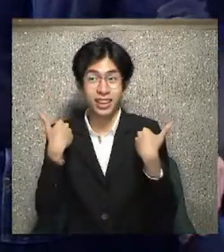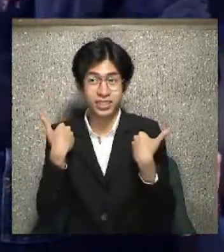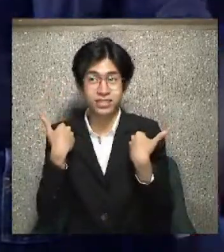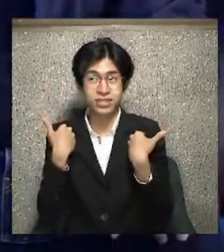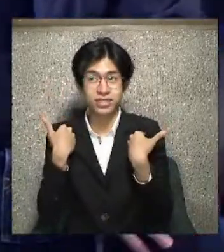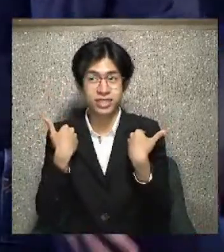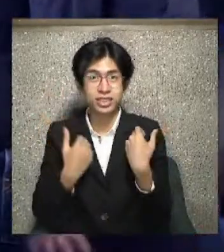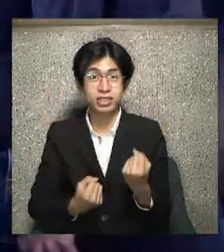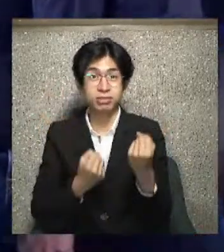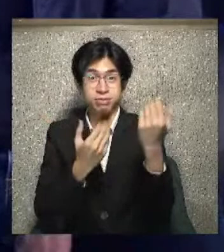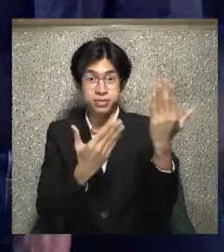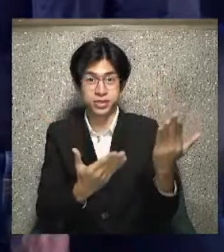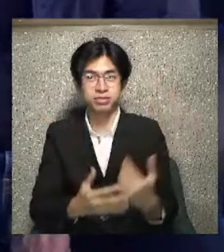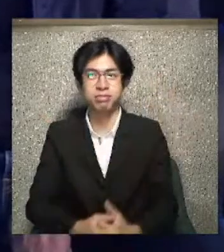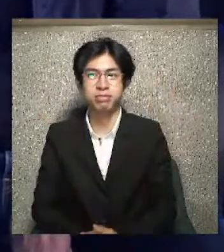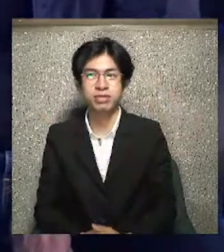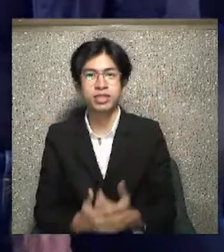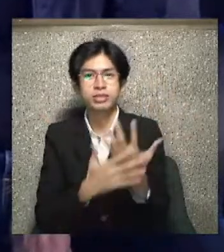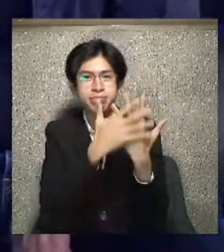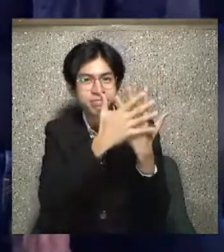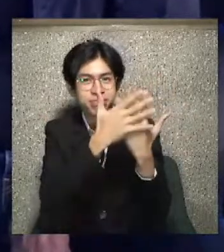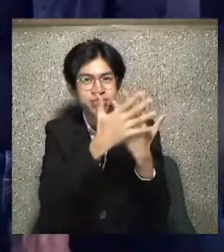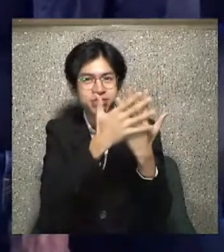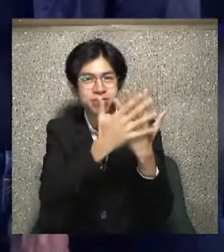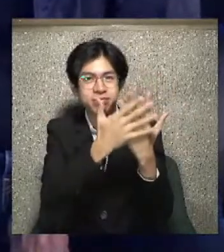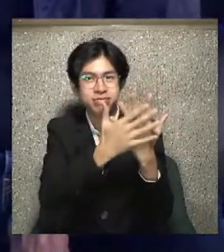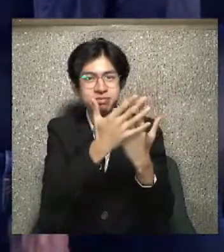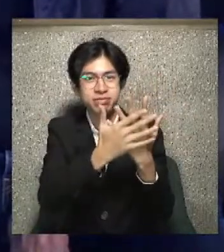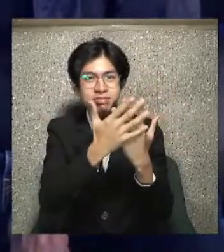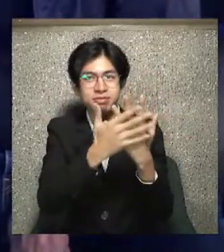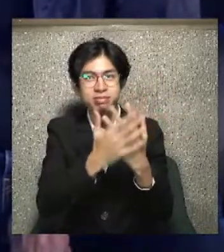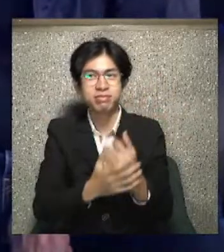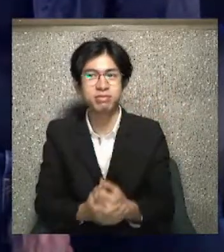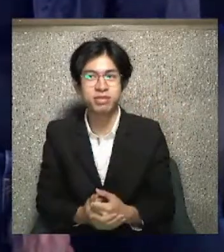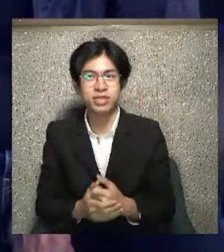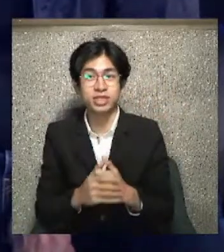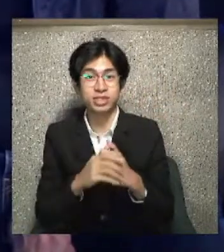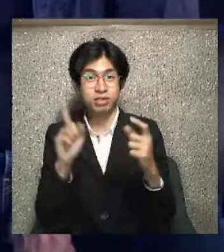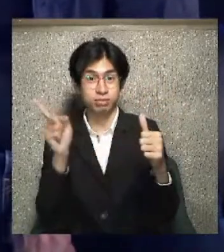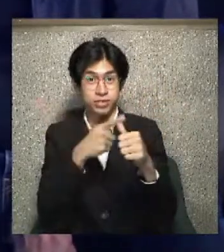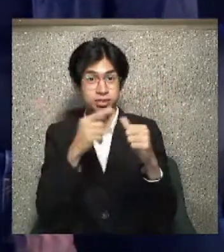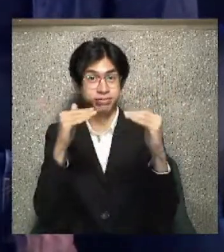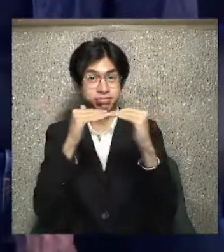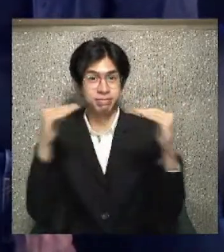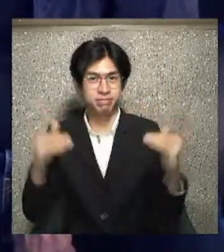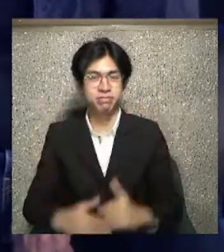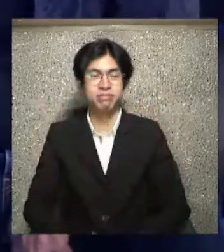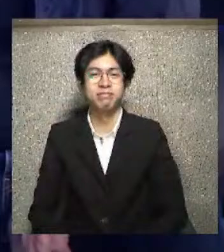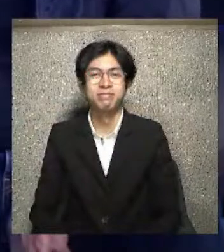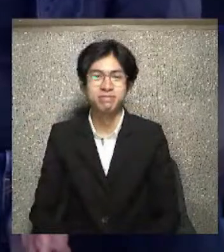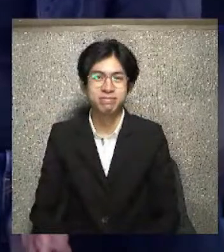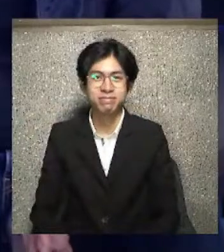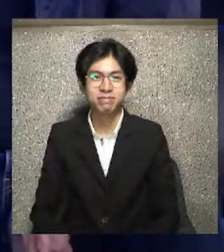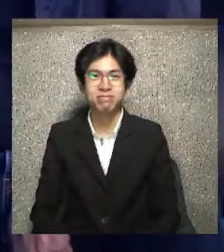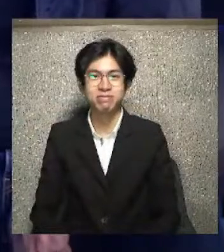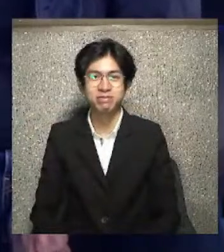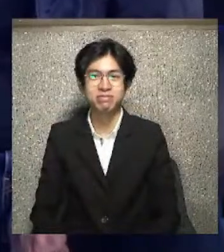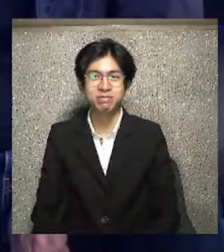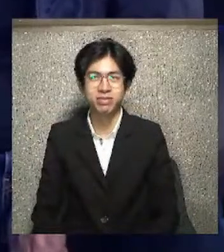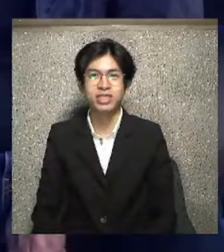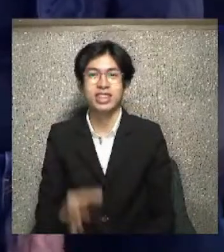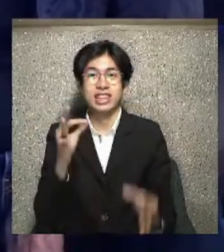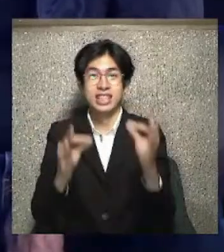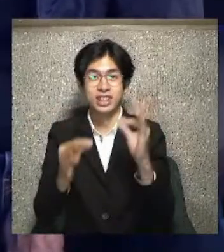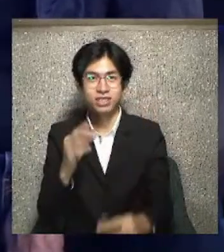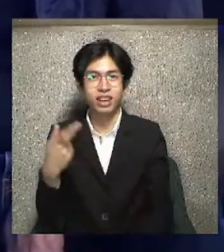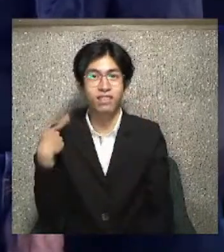Reconciliation available at the second floor. so if you are called, you felt that God's drawing you near,